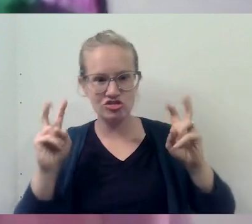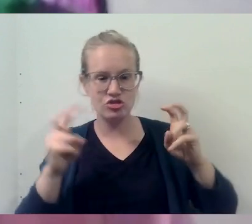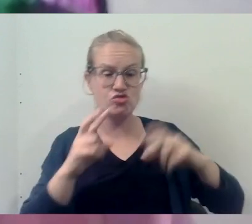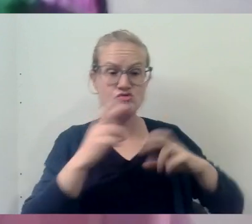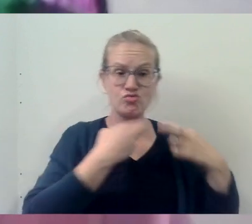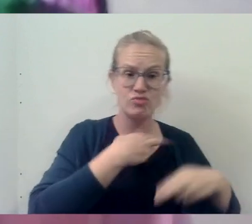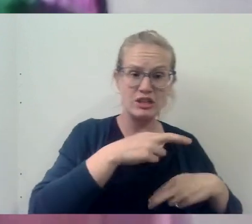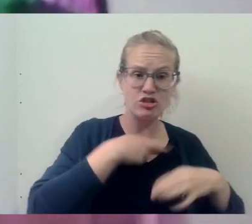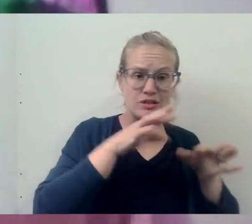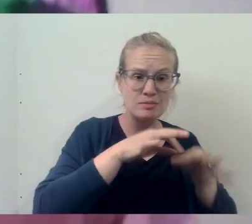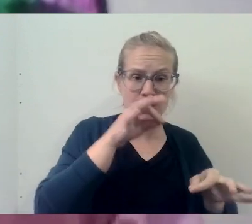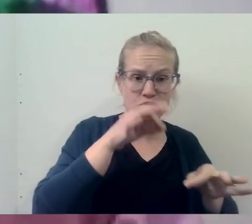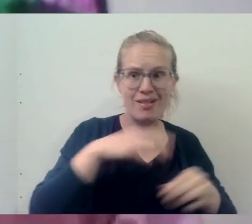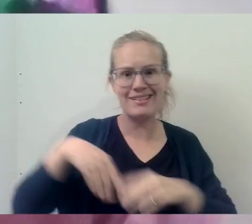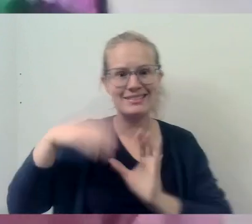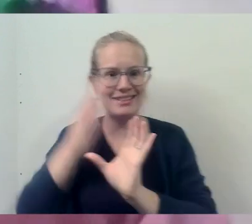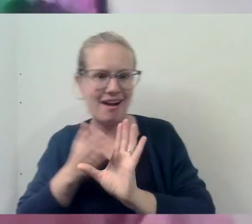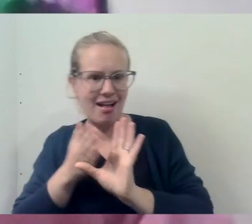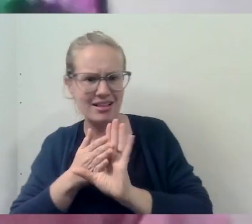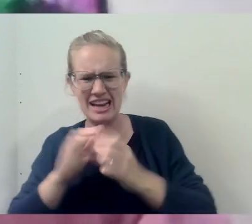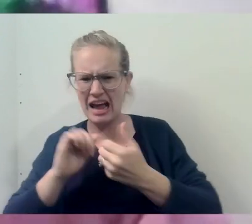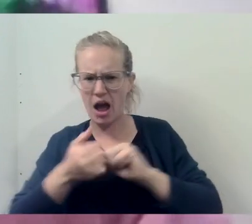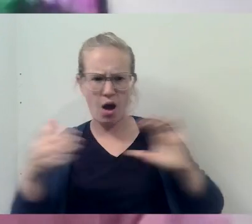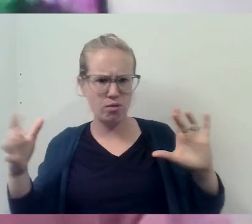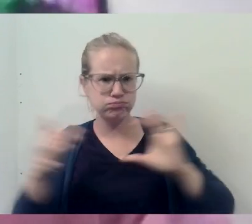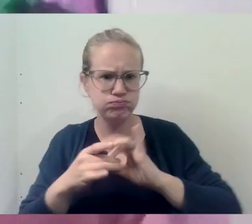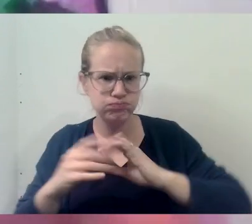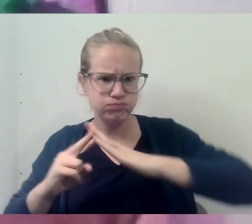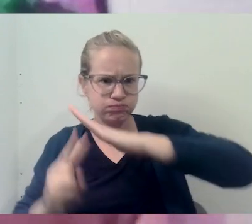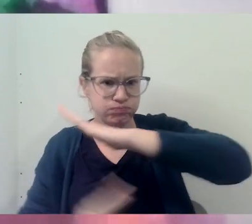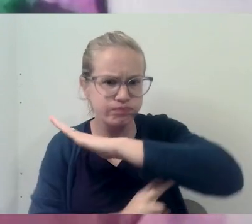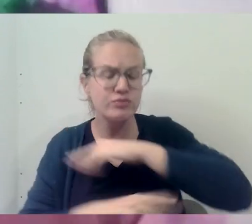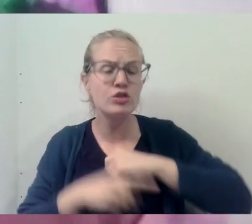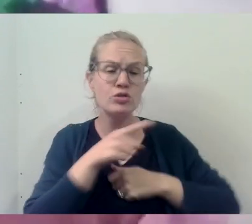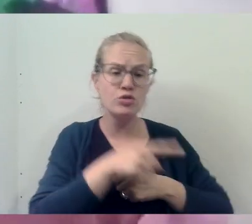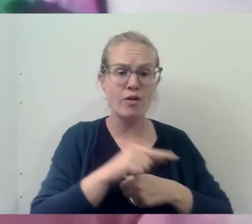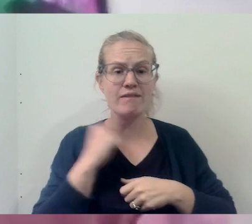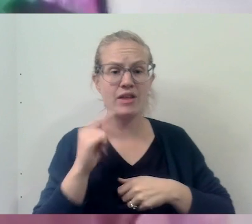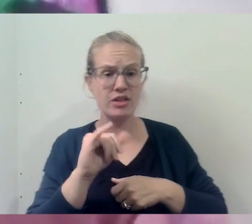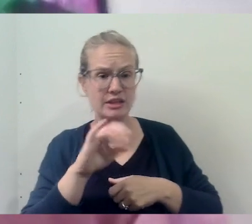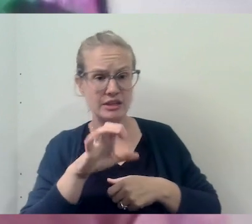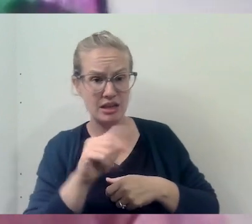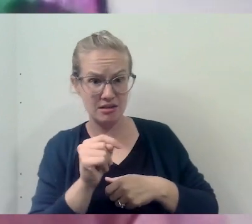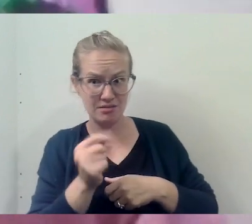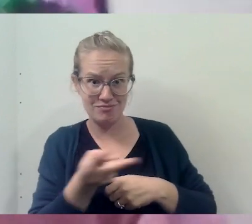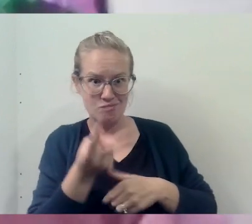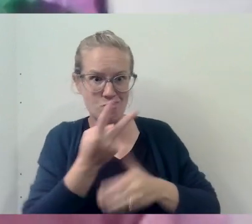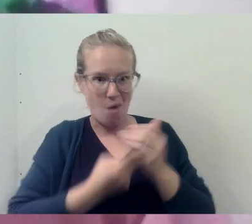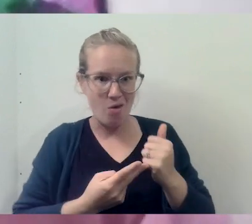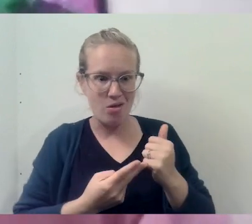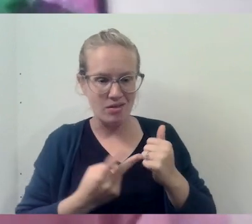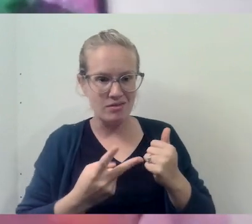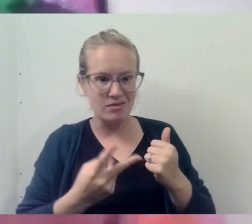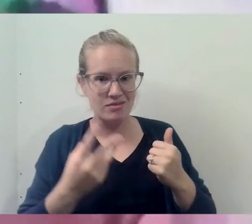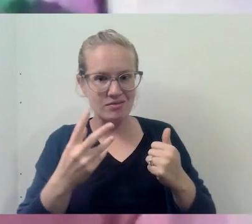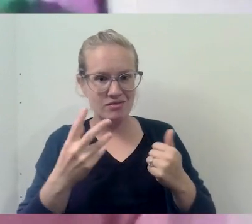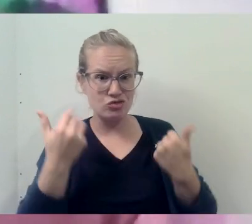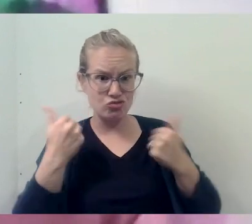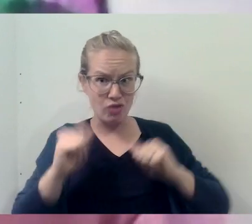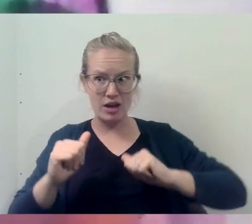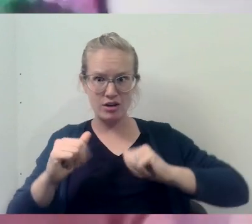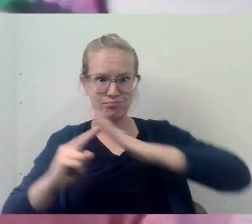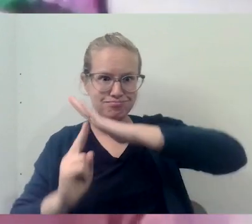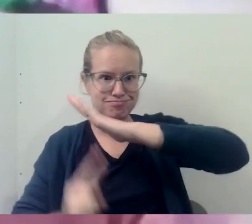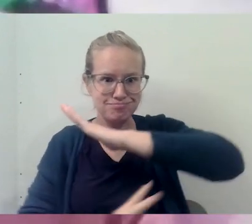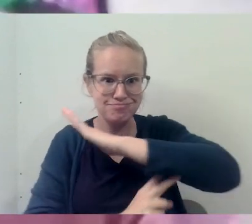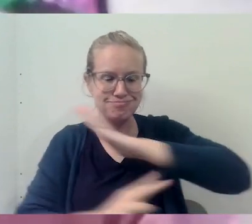spirituality, and psychology, right? Both you and Father Innocent are two people who have tried to bridge